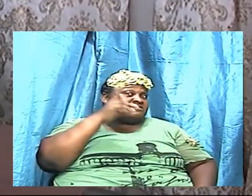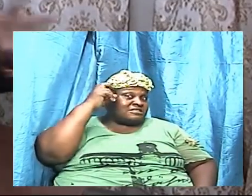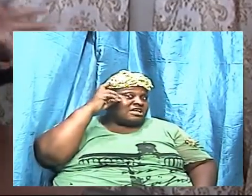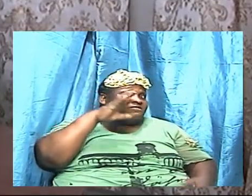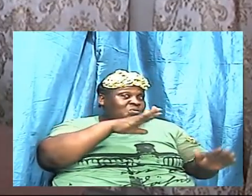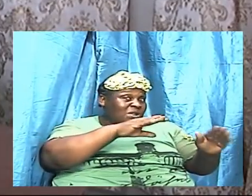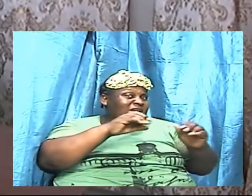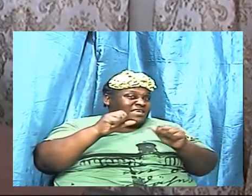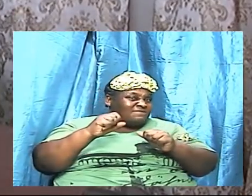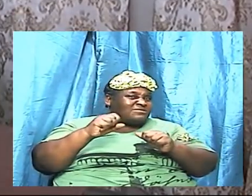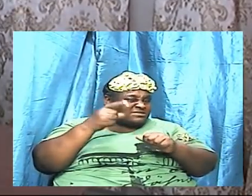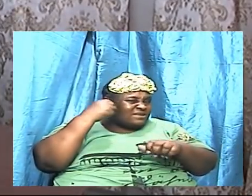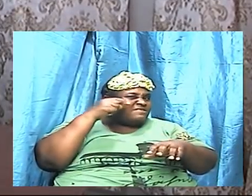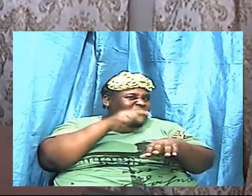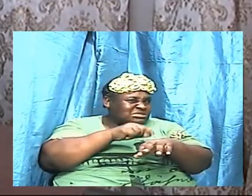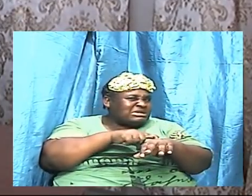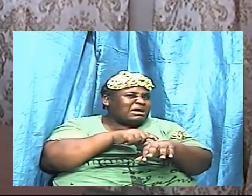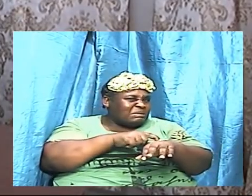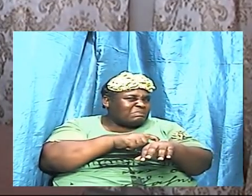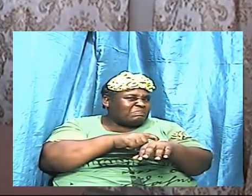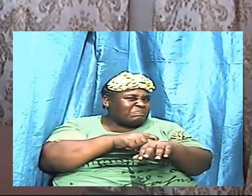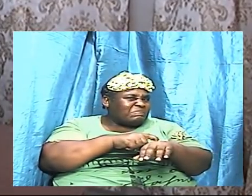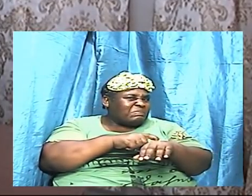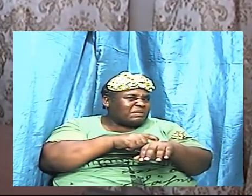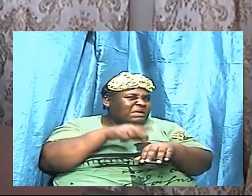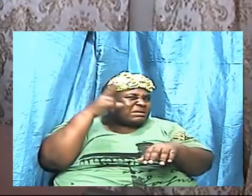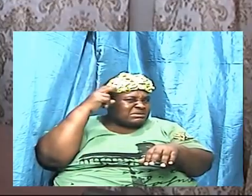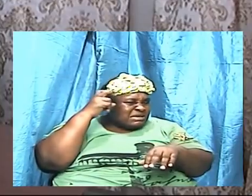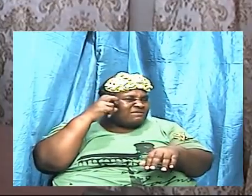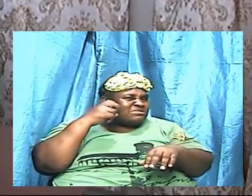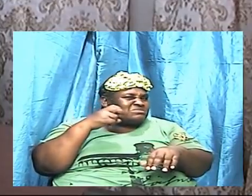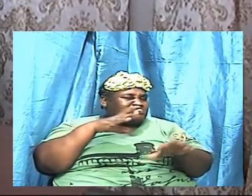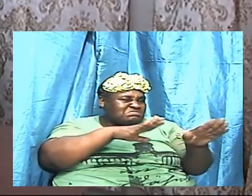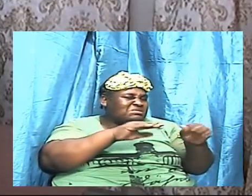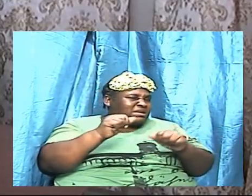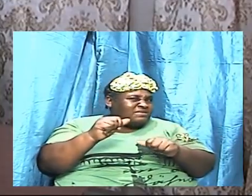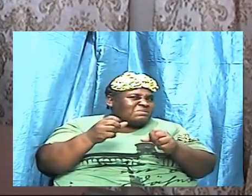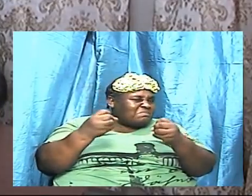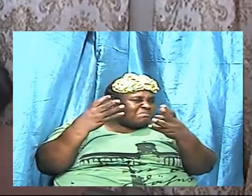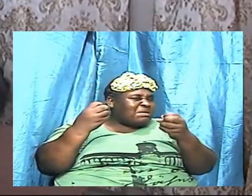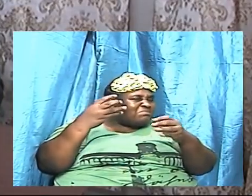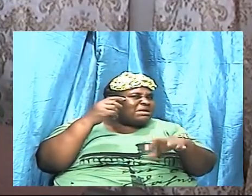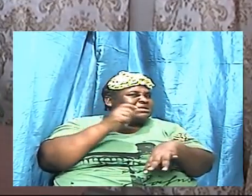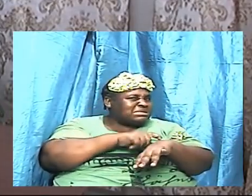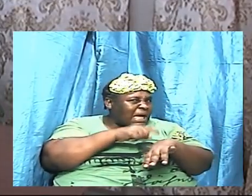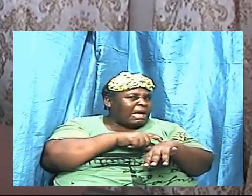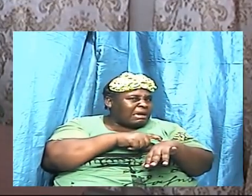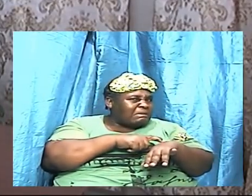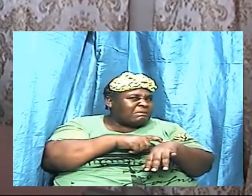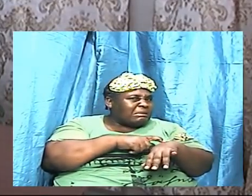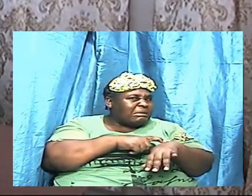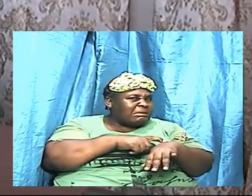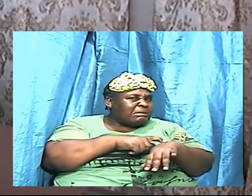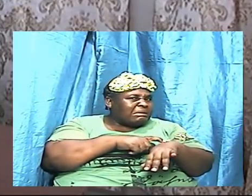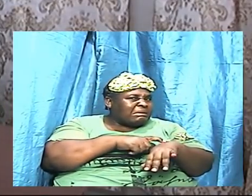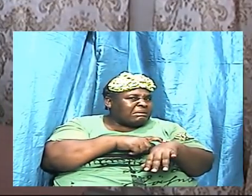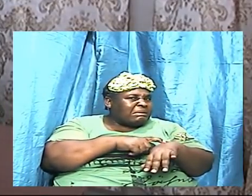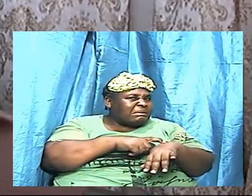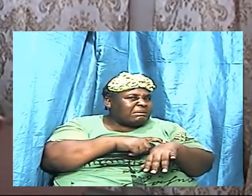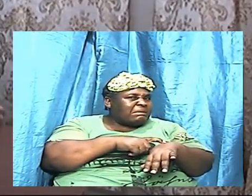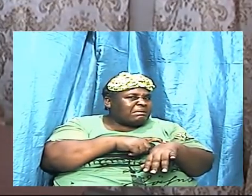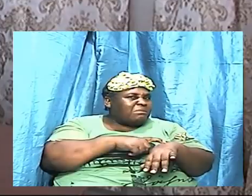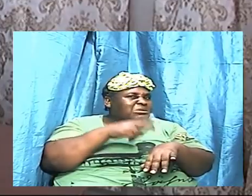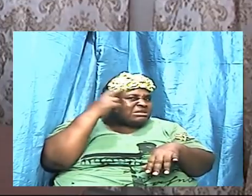many times for seasons but him coming back and I want every saint to know that